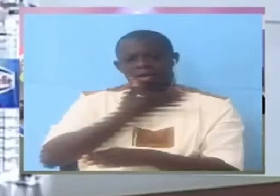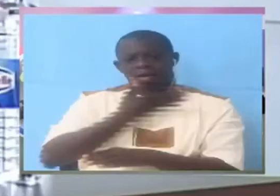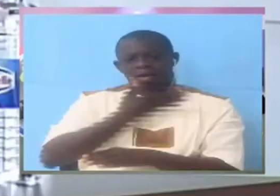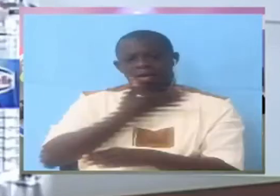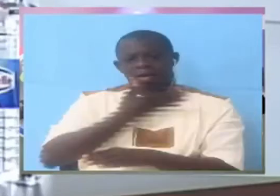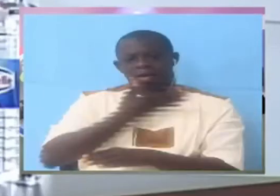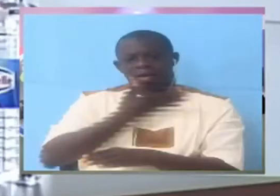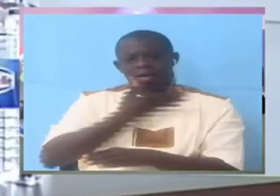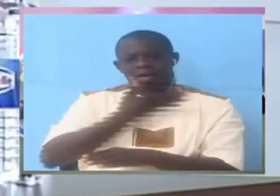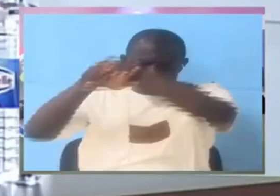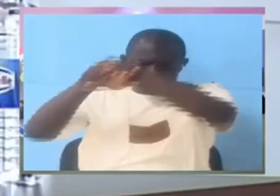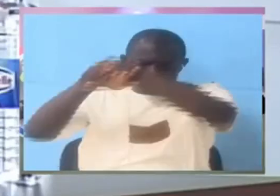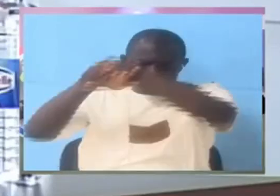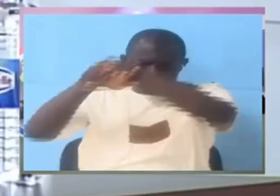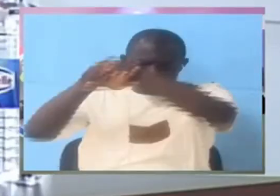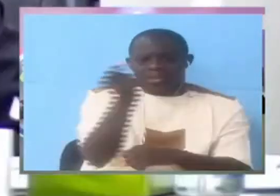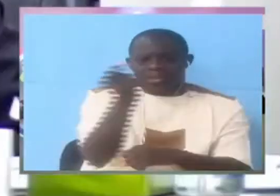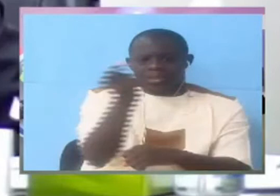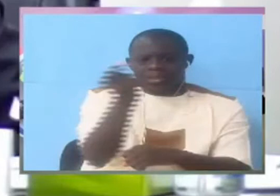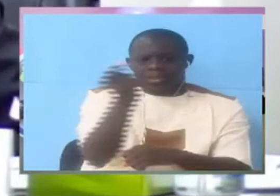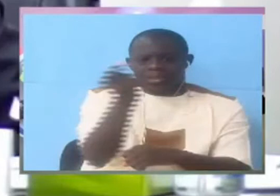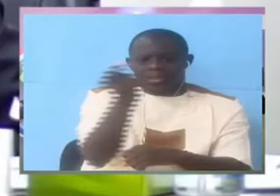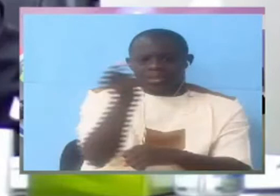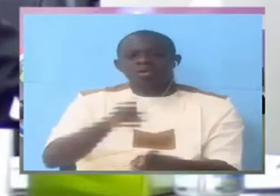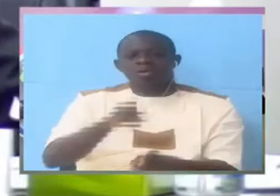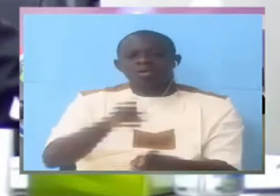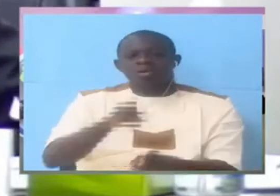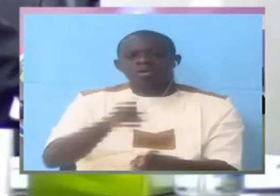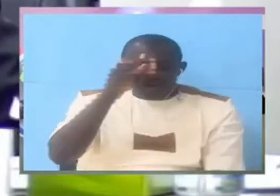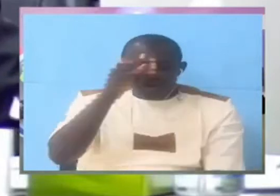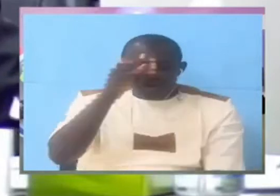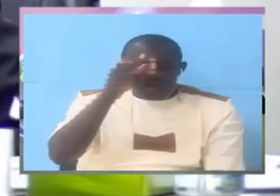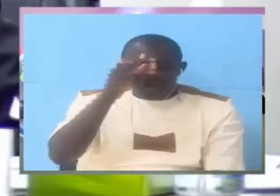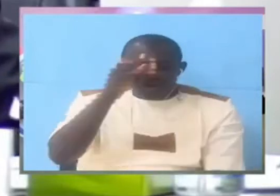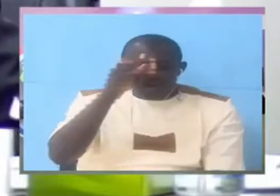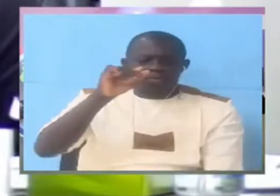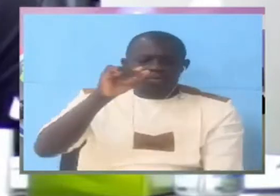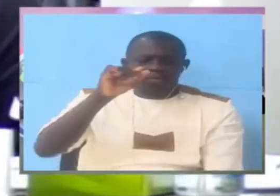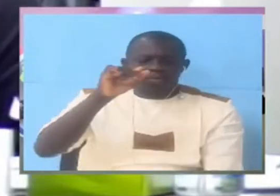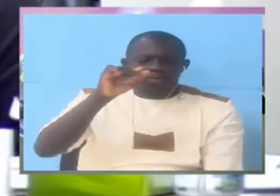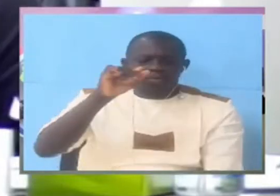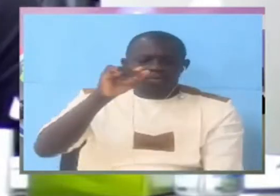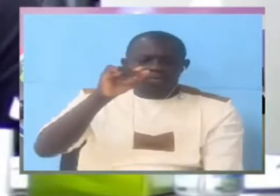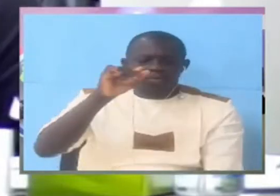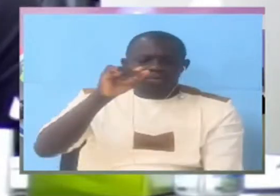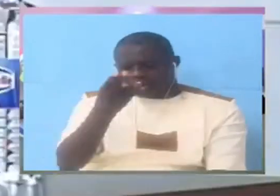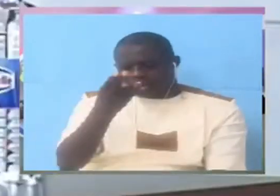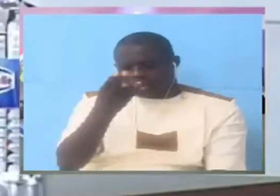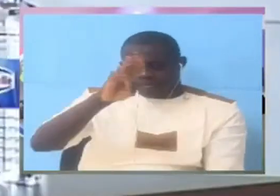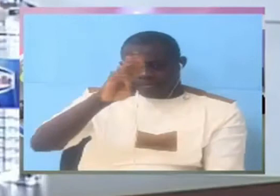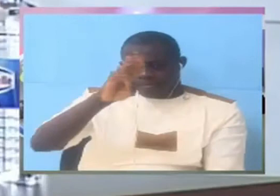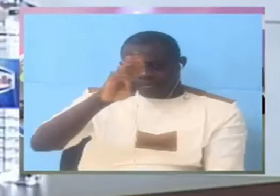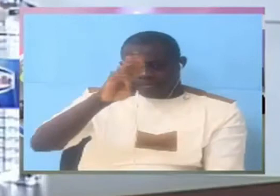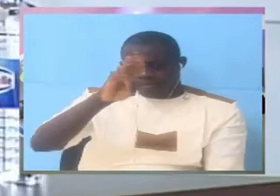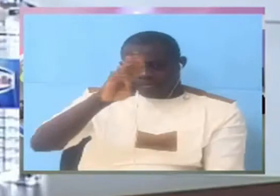do you know a person called but some budget more on the bike of me but some budget I force had his name